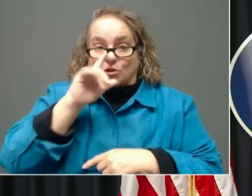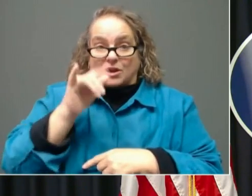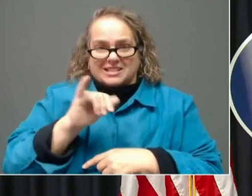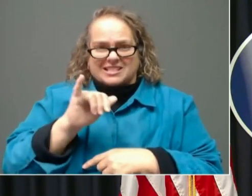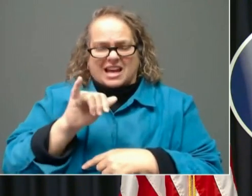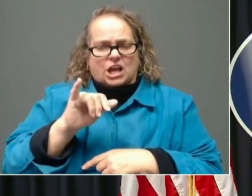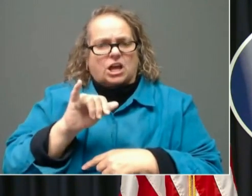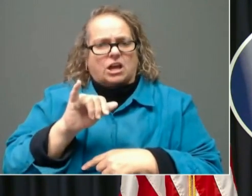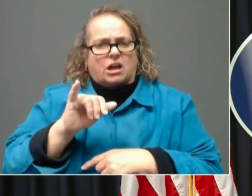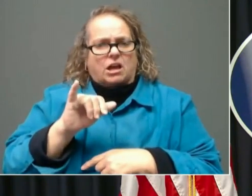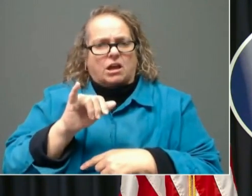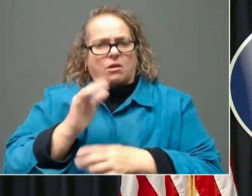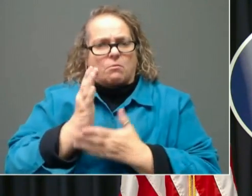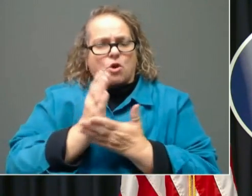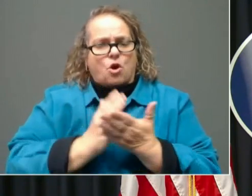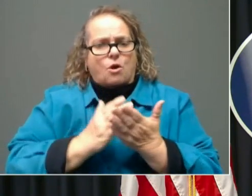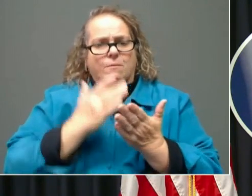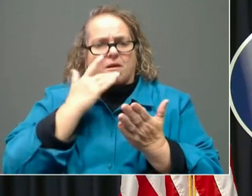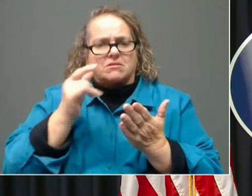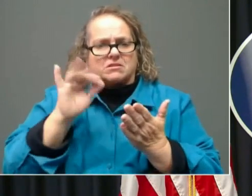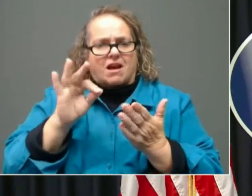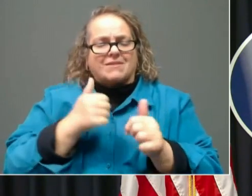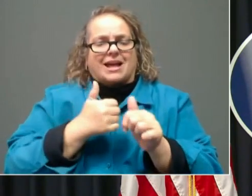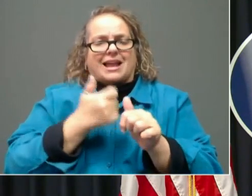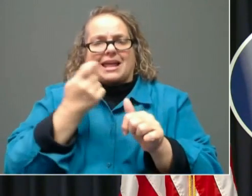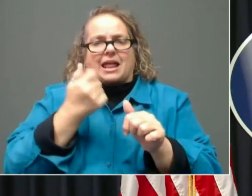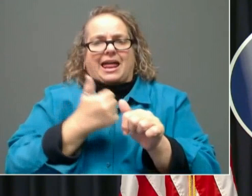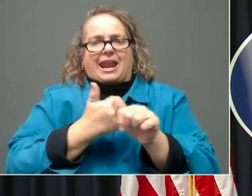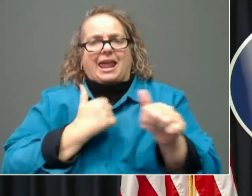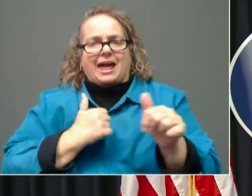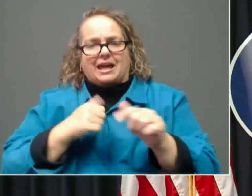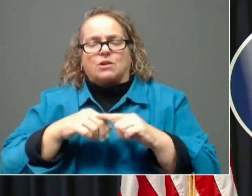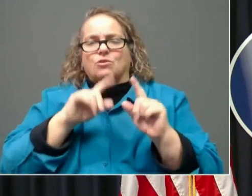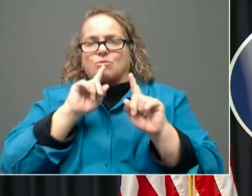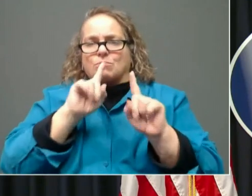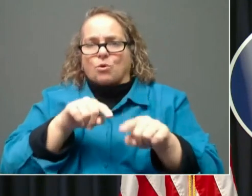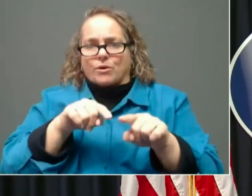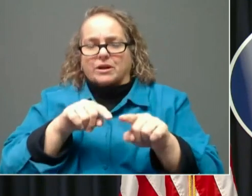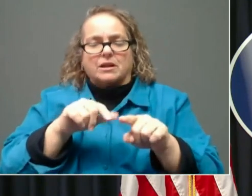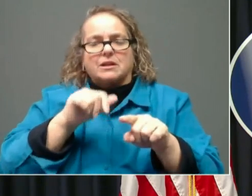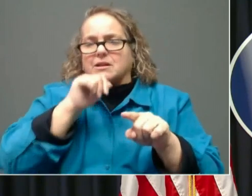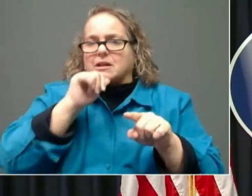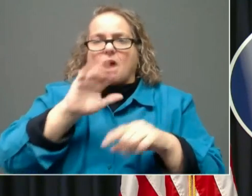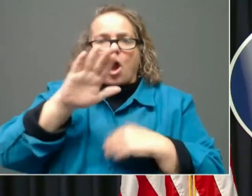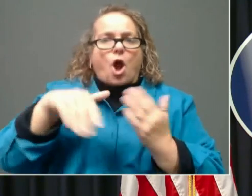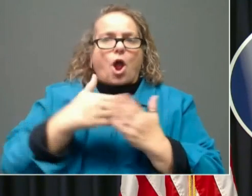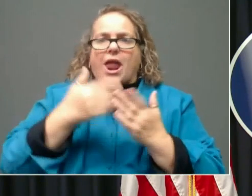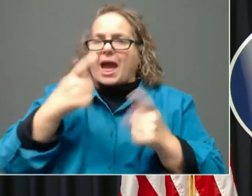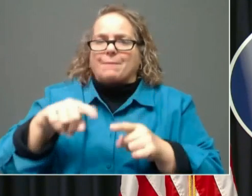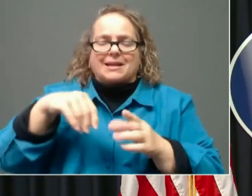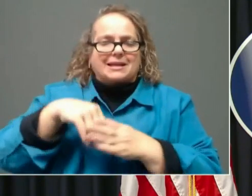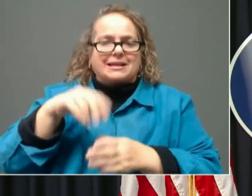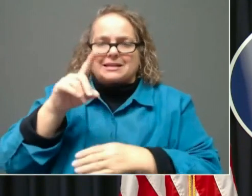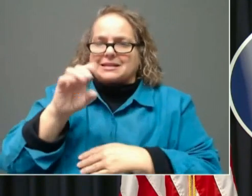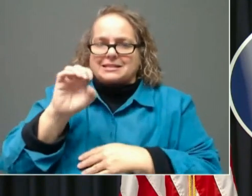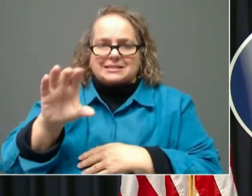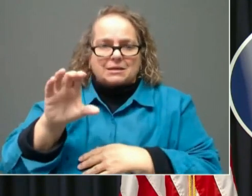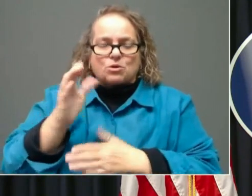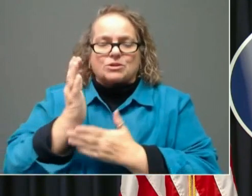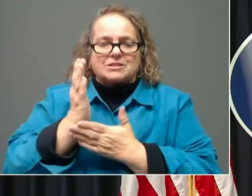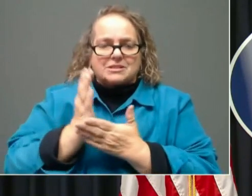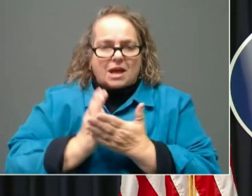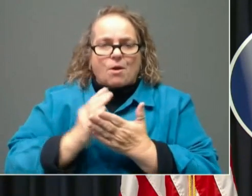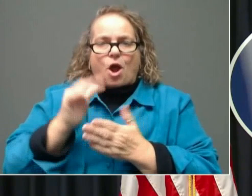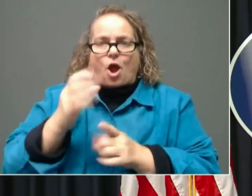a lag in reporting. These did not all occur in December. Some are back